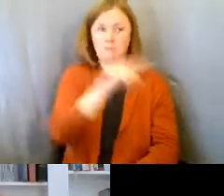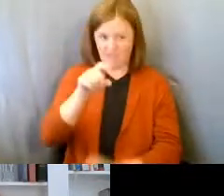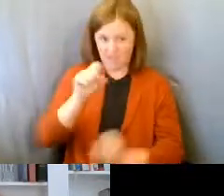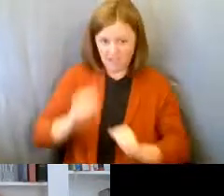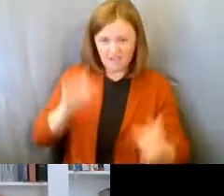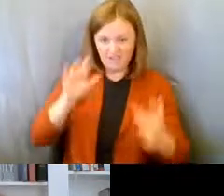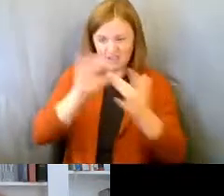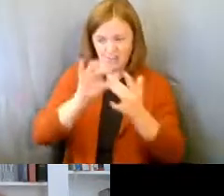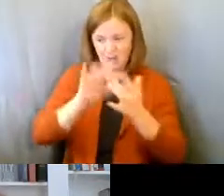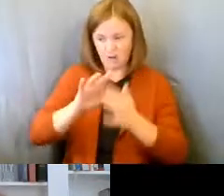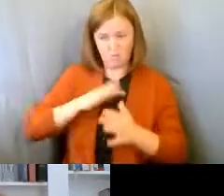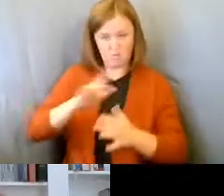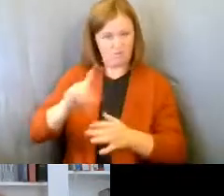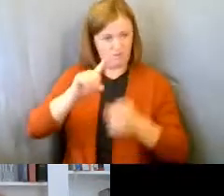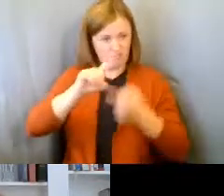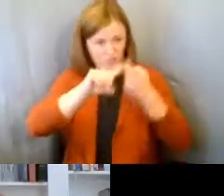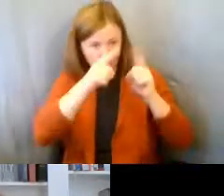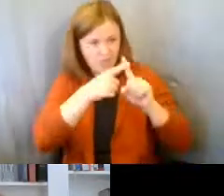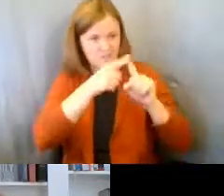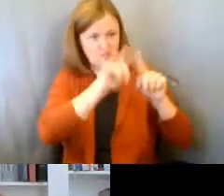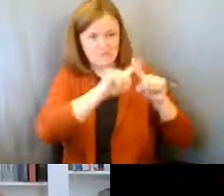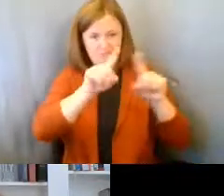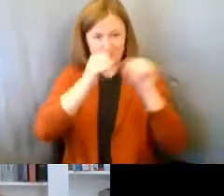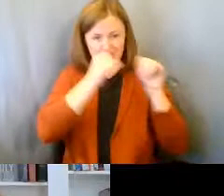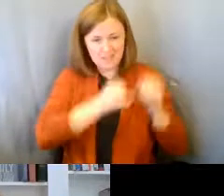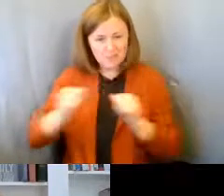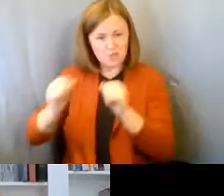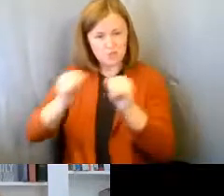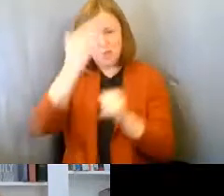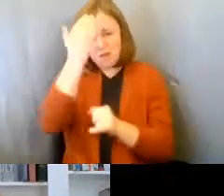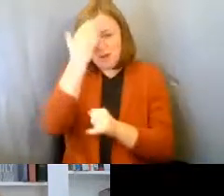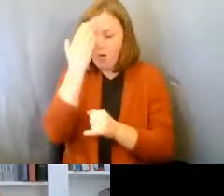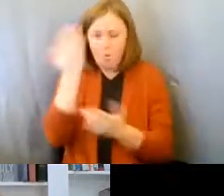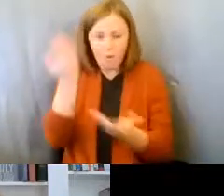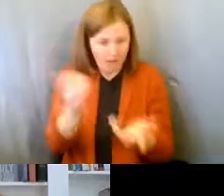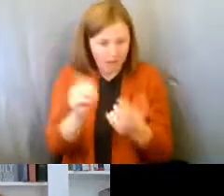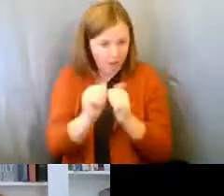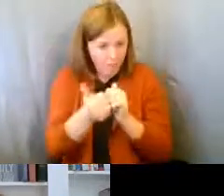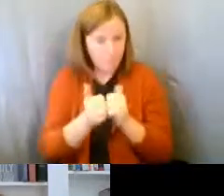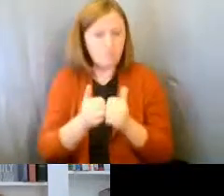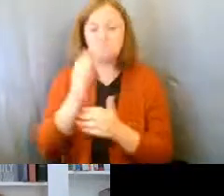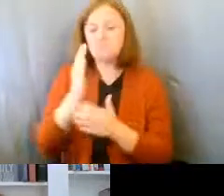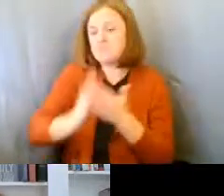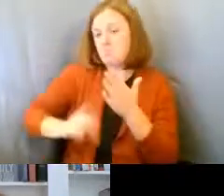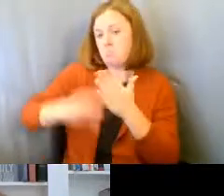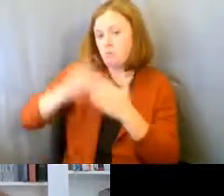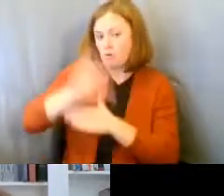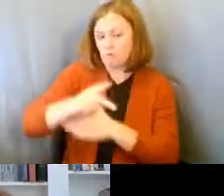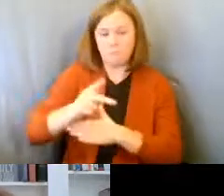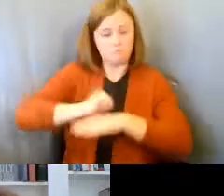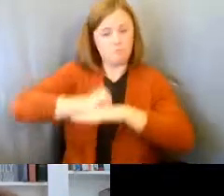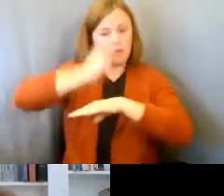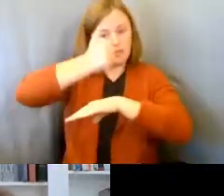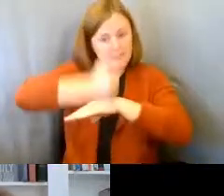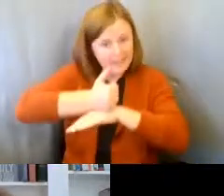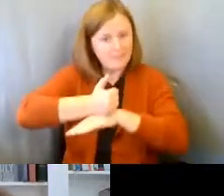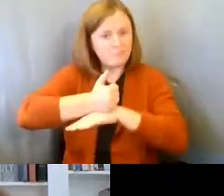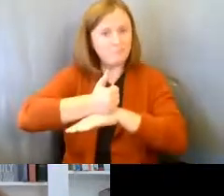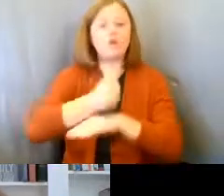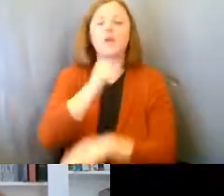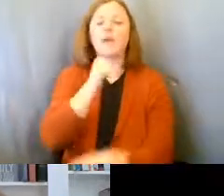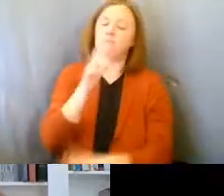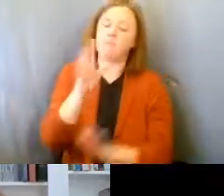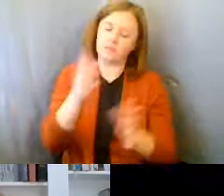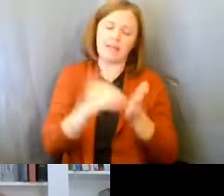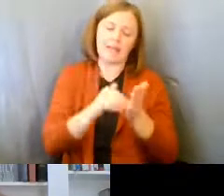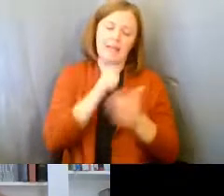connect with those individuals? You know, there's some programs that are in place during non-COVID